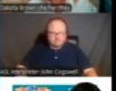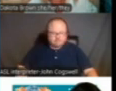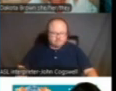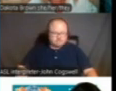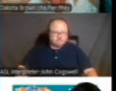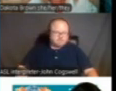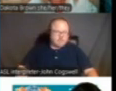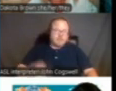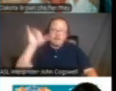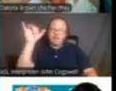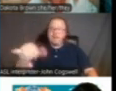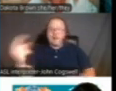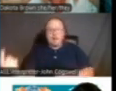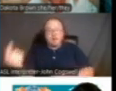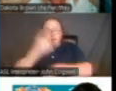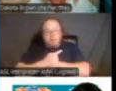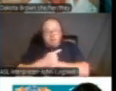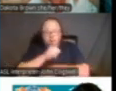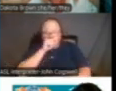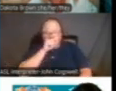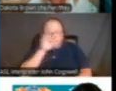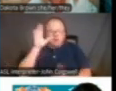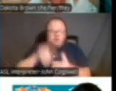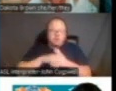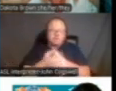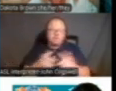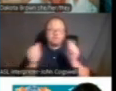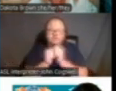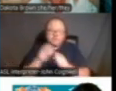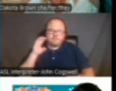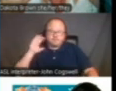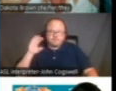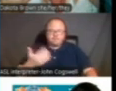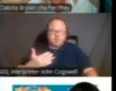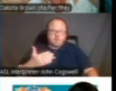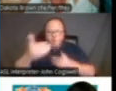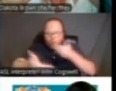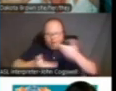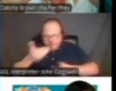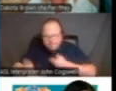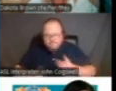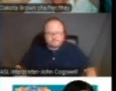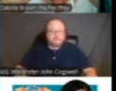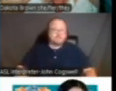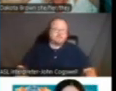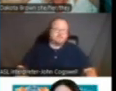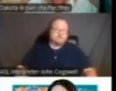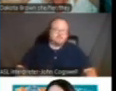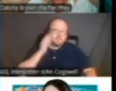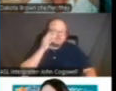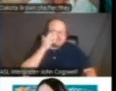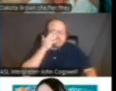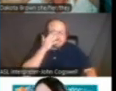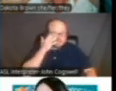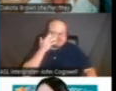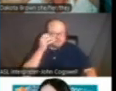That day, we will start with our welcome and proceed also